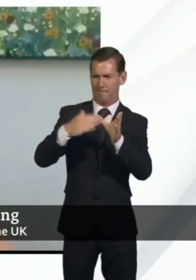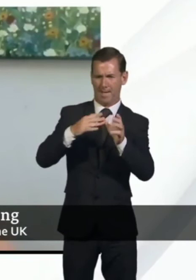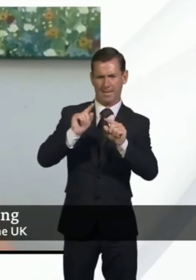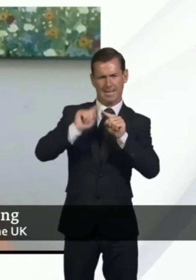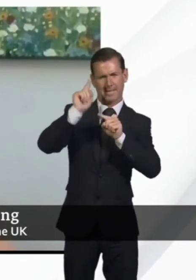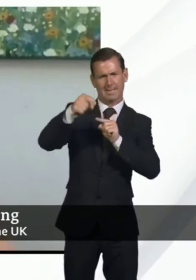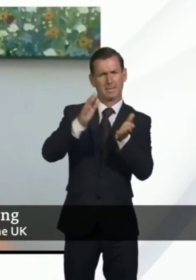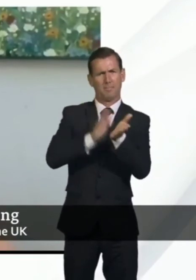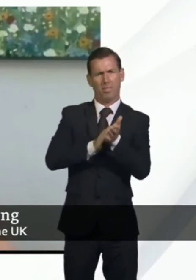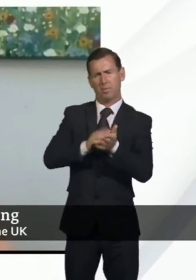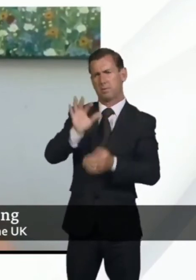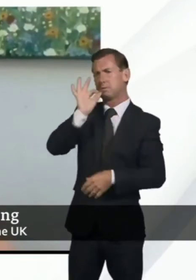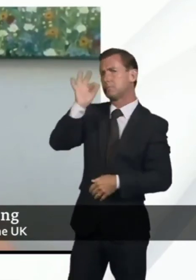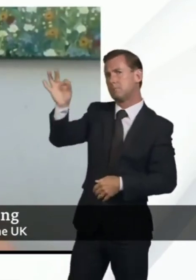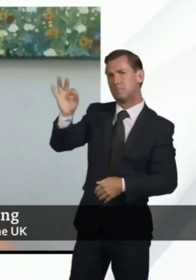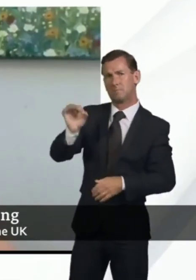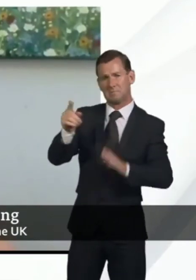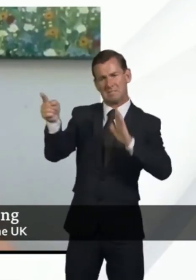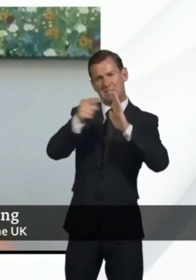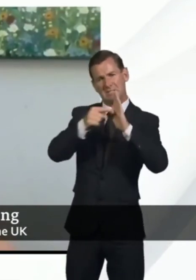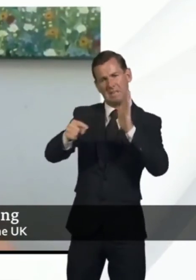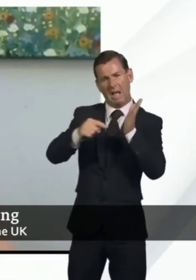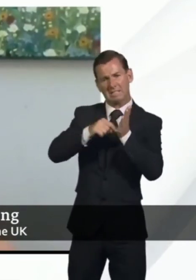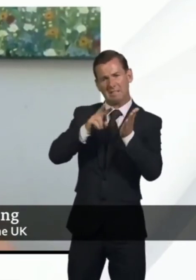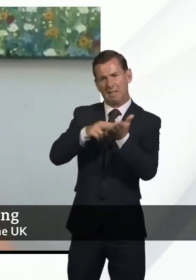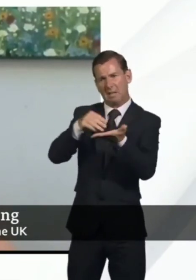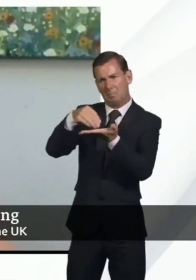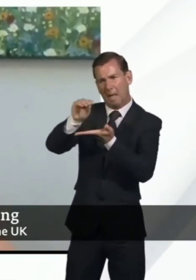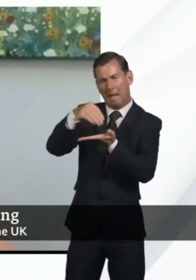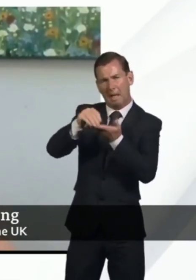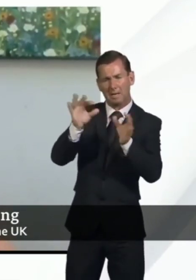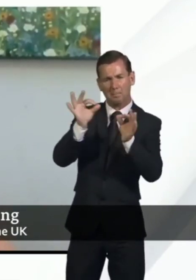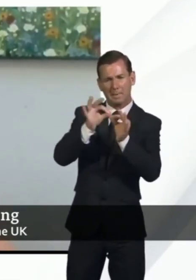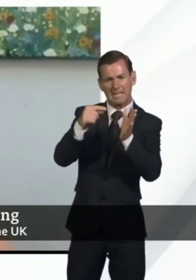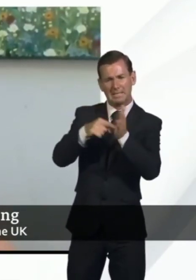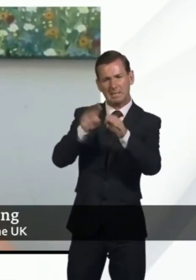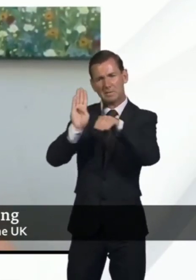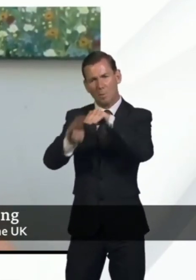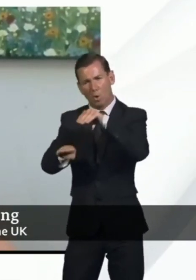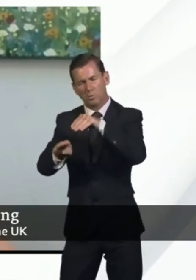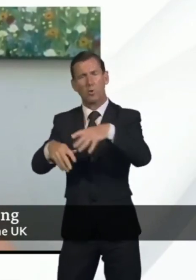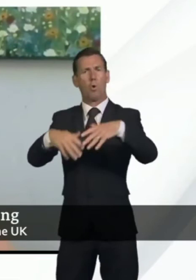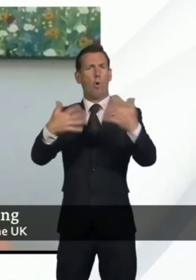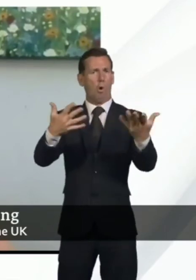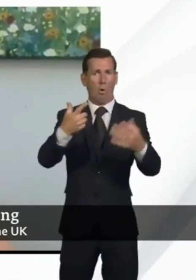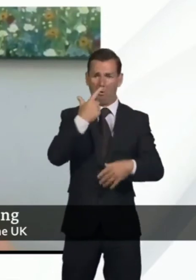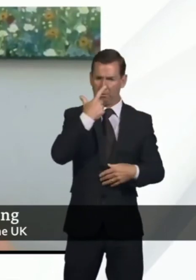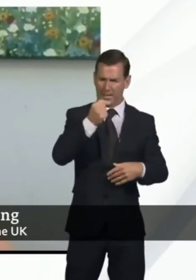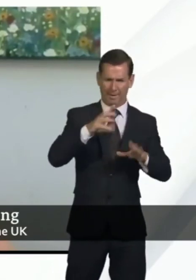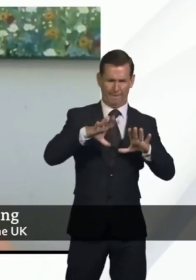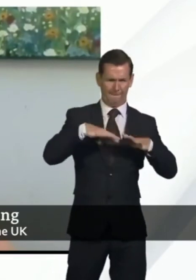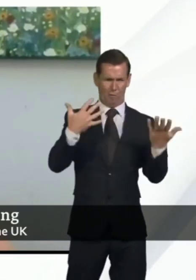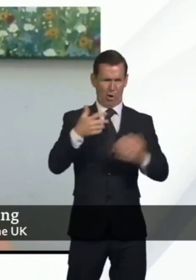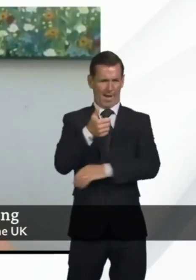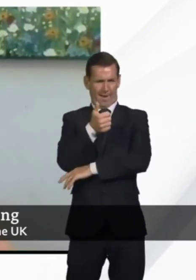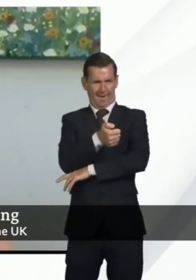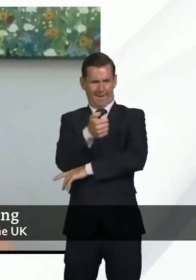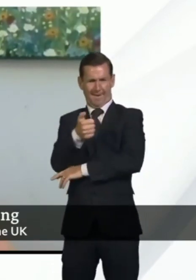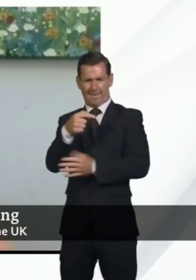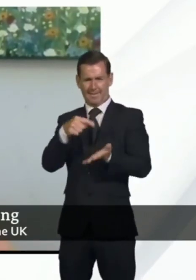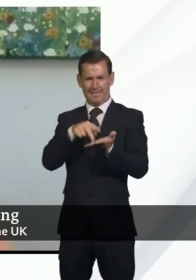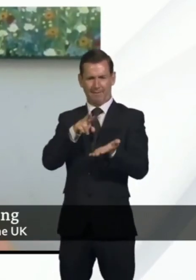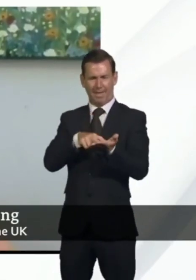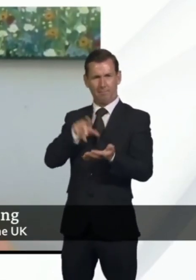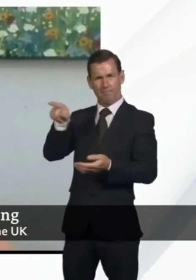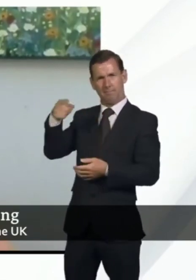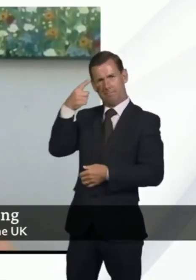matches are available on free to air terrestrial television or is it acceptable for existing rights holders such as Sky and BT just to stream the matches